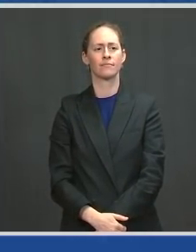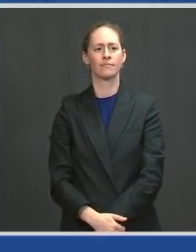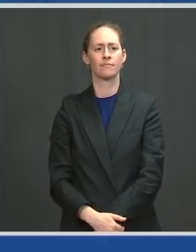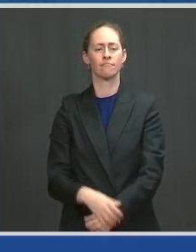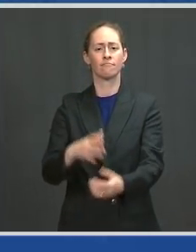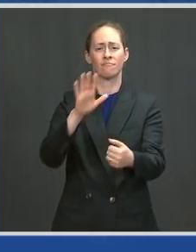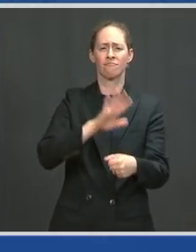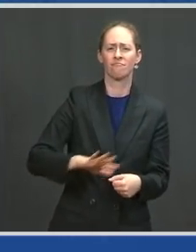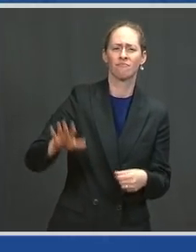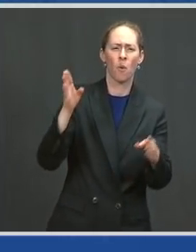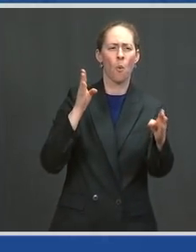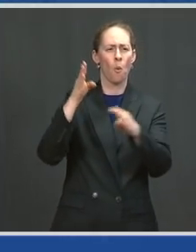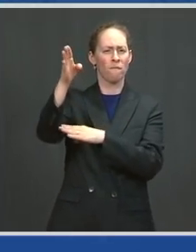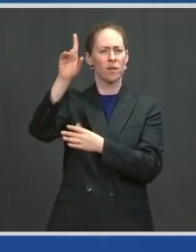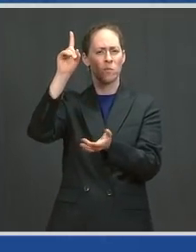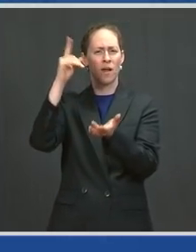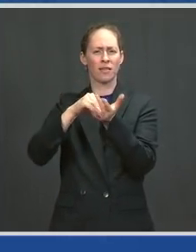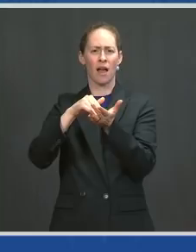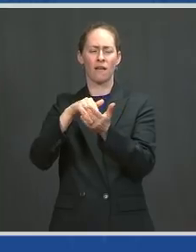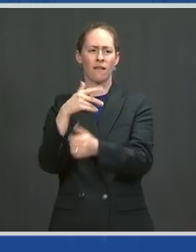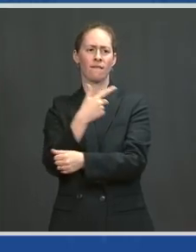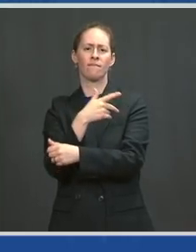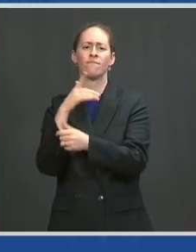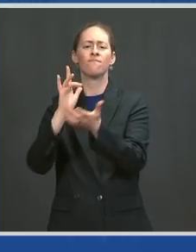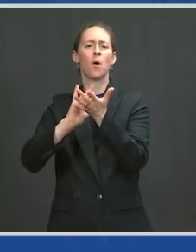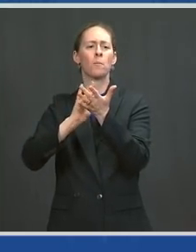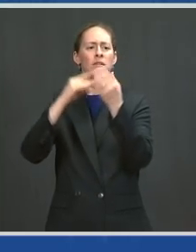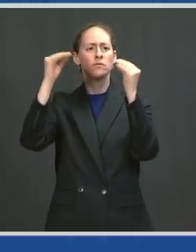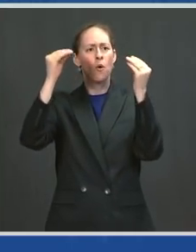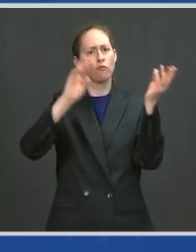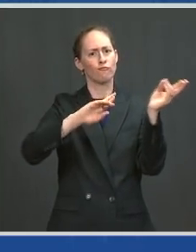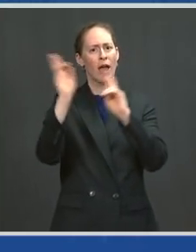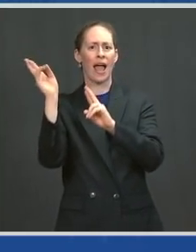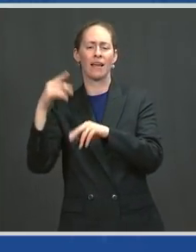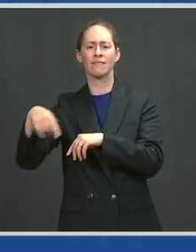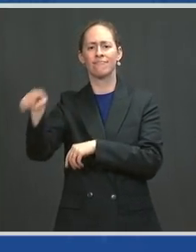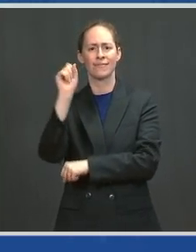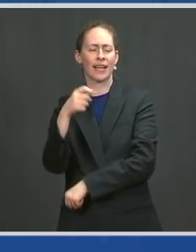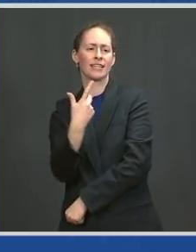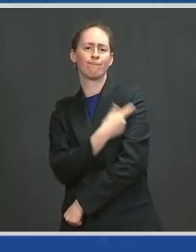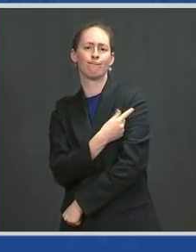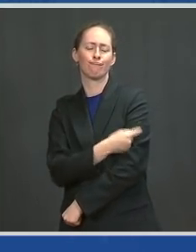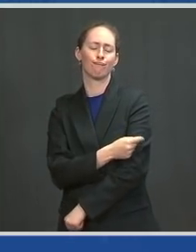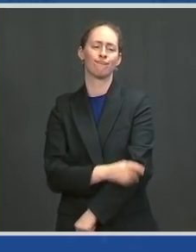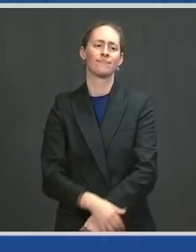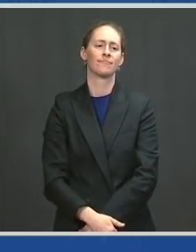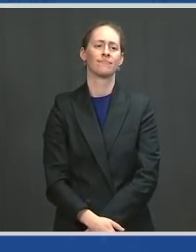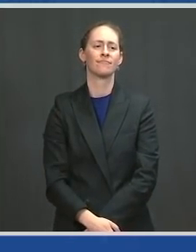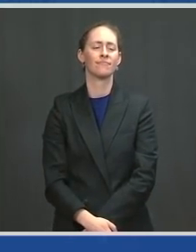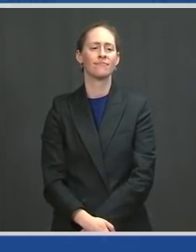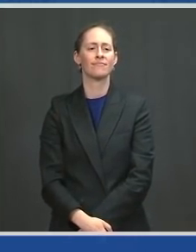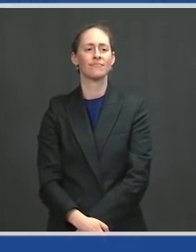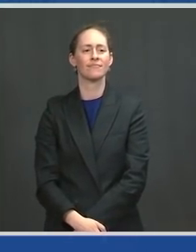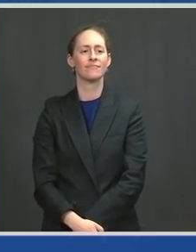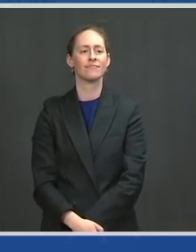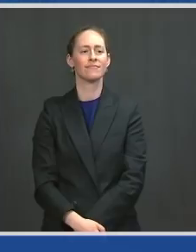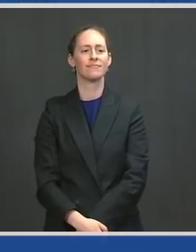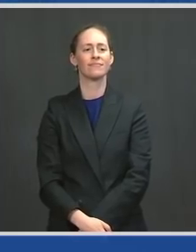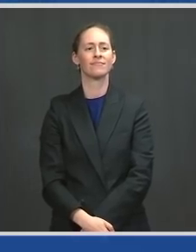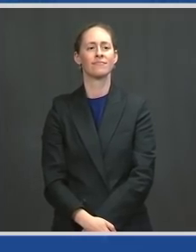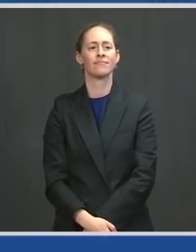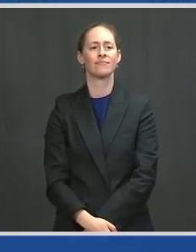Virginia, and creating a mass vaccination site in Norfolk, initially run by the Federal Emergency Management Agency